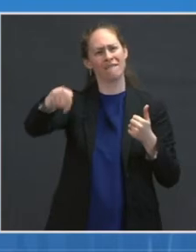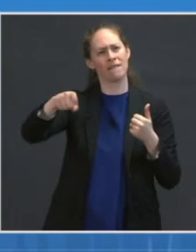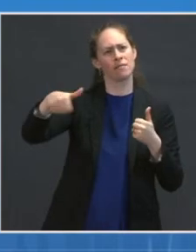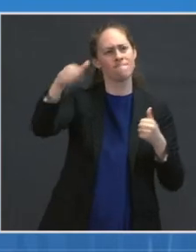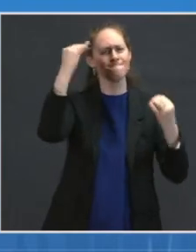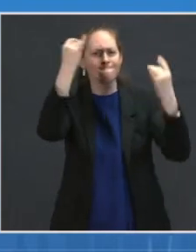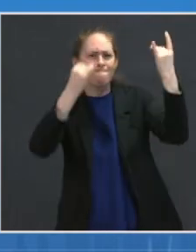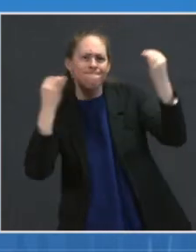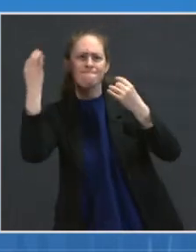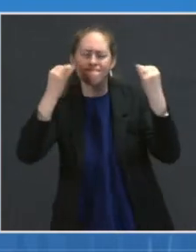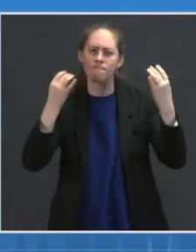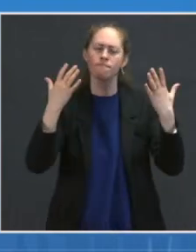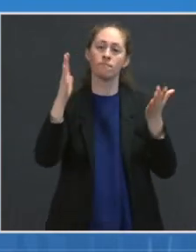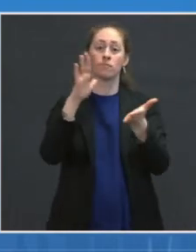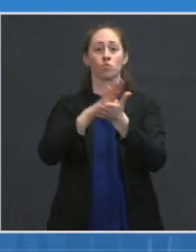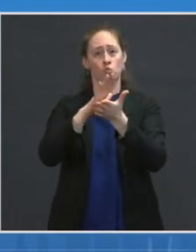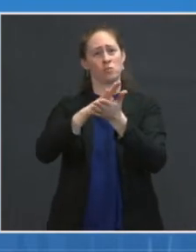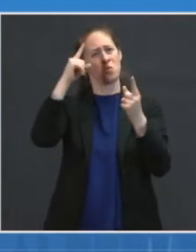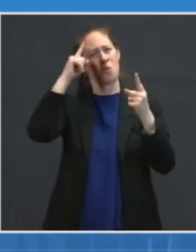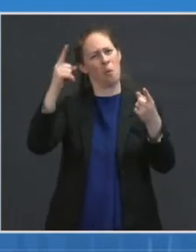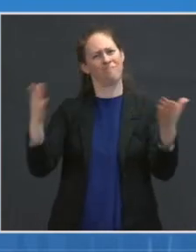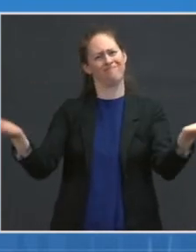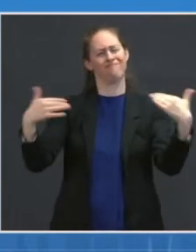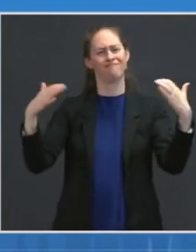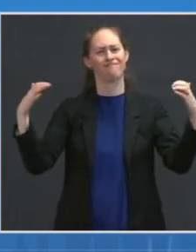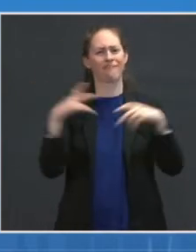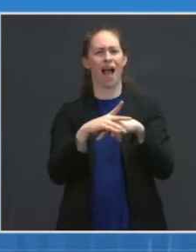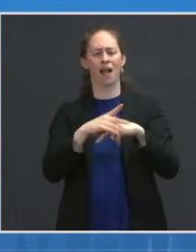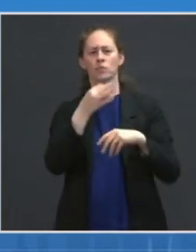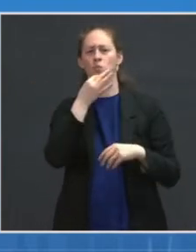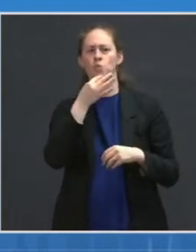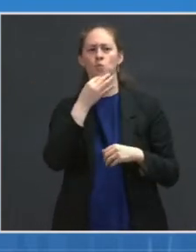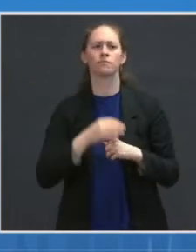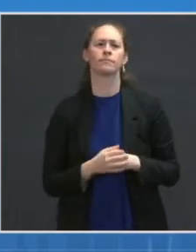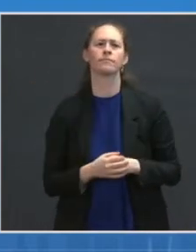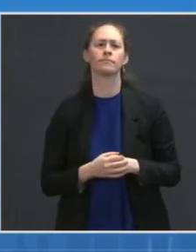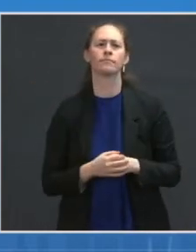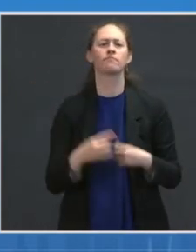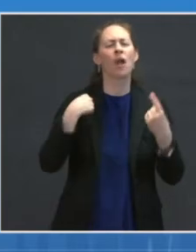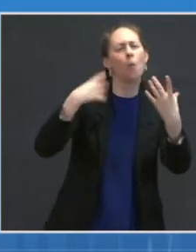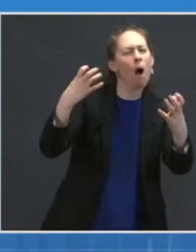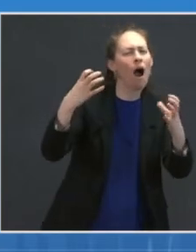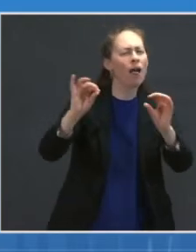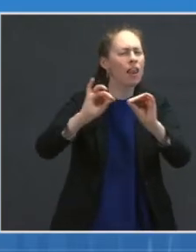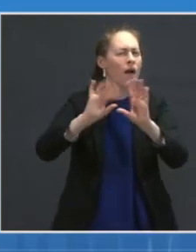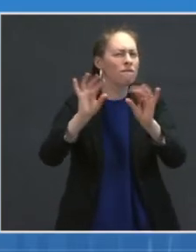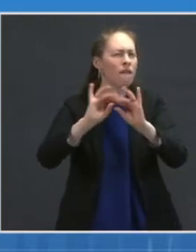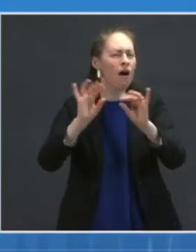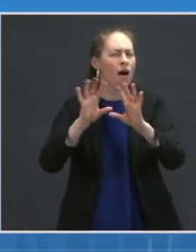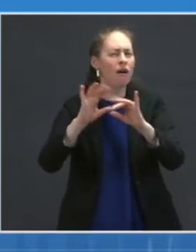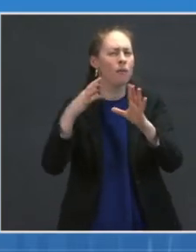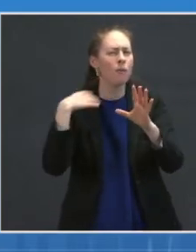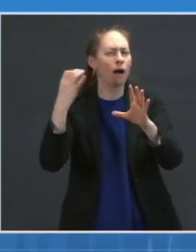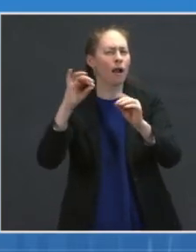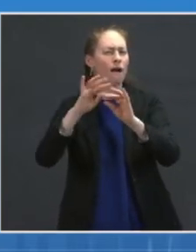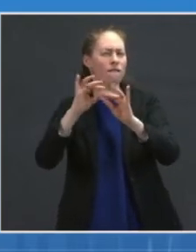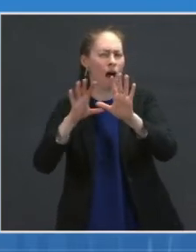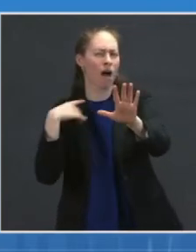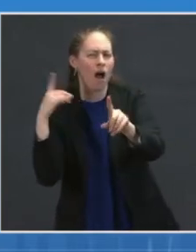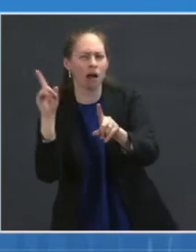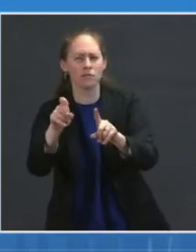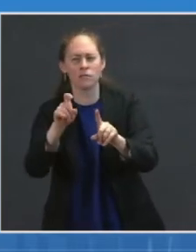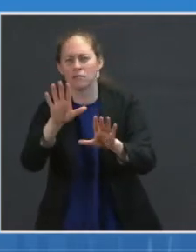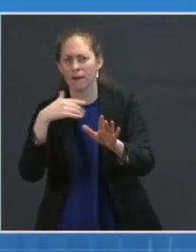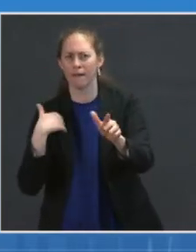back to school. And I want to just to clarify something you said, because it's so important. Dr.